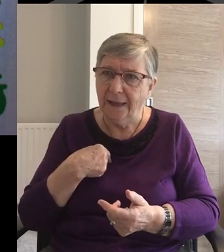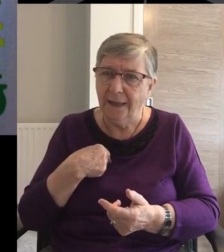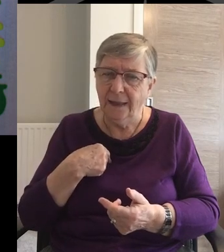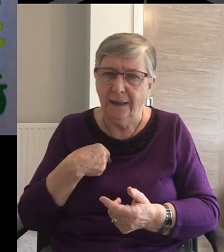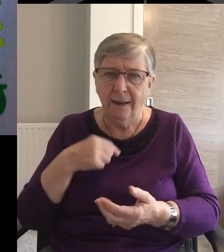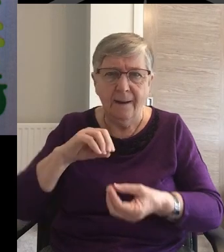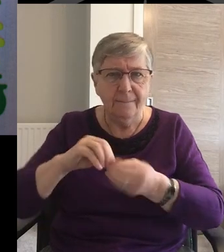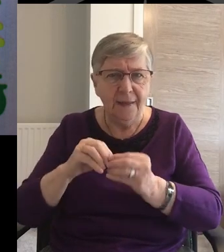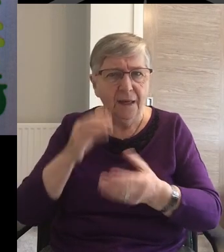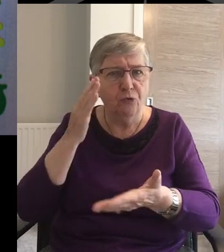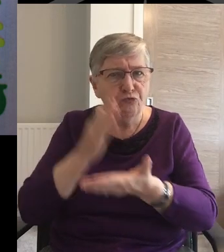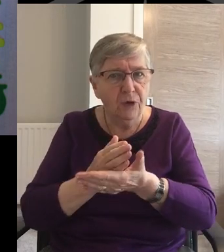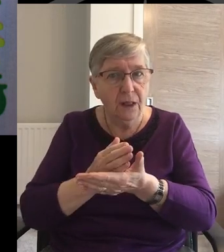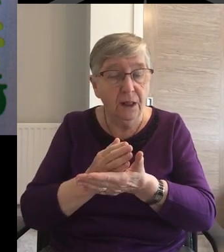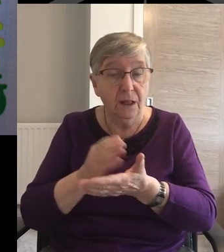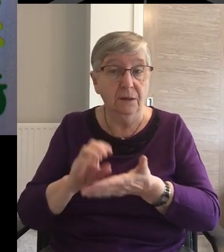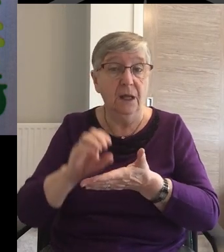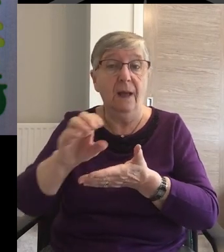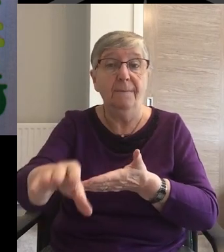real impact